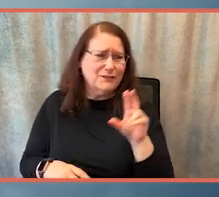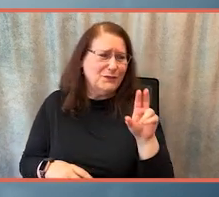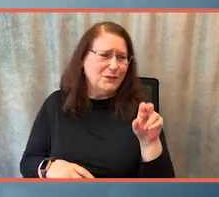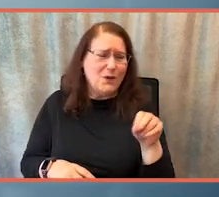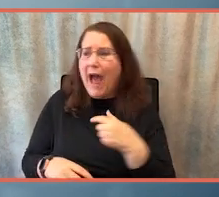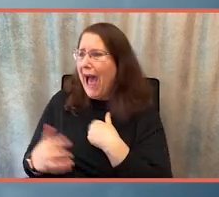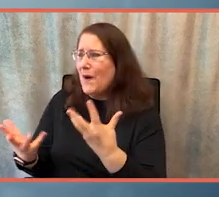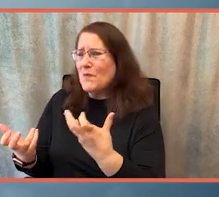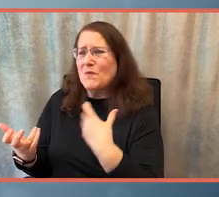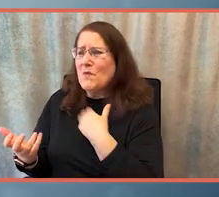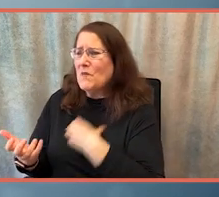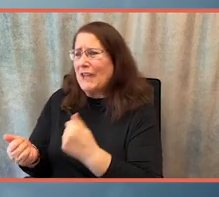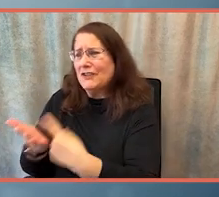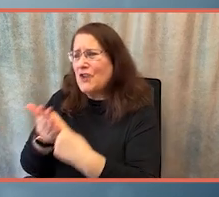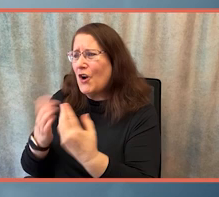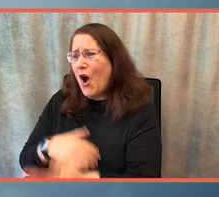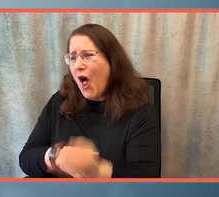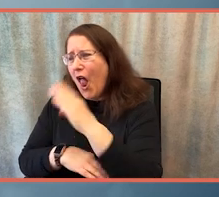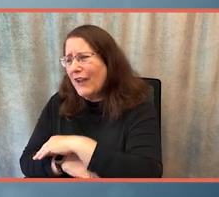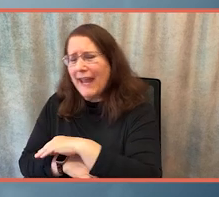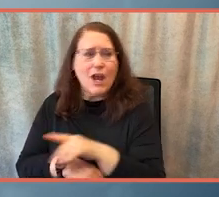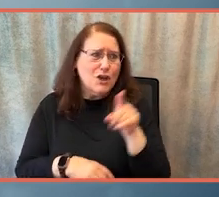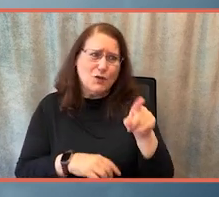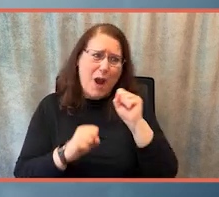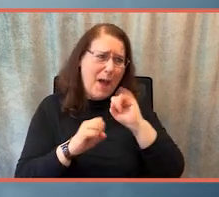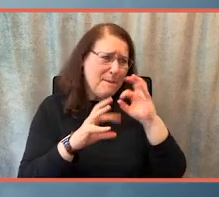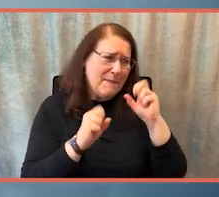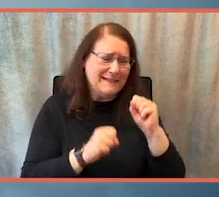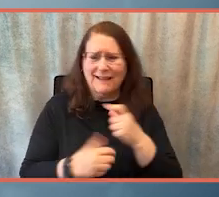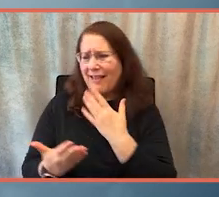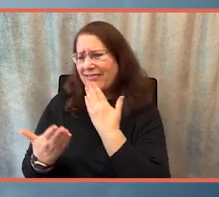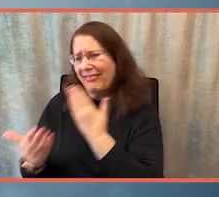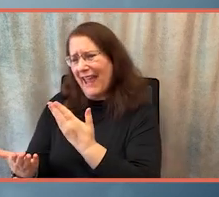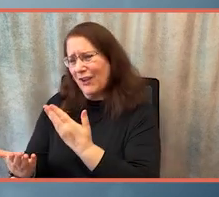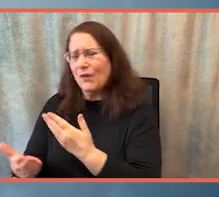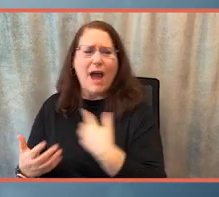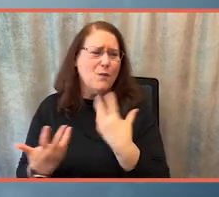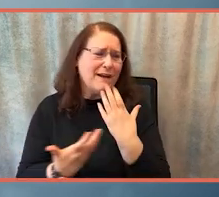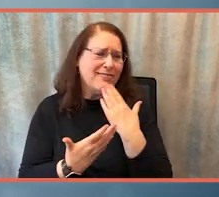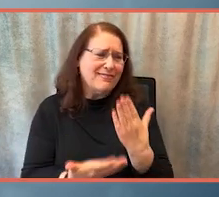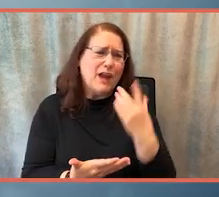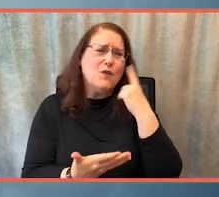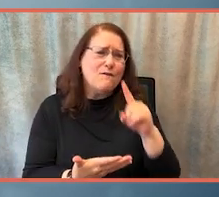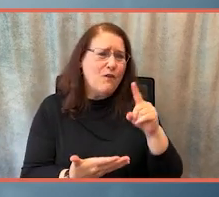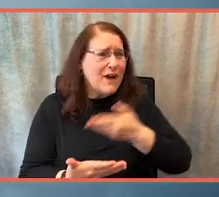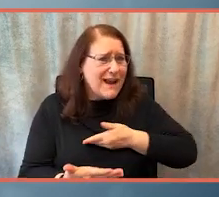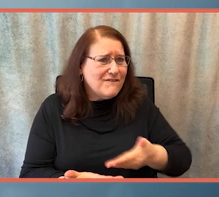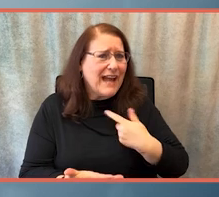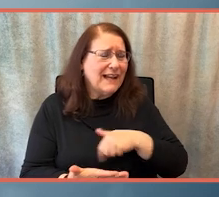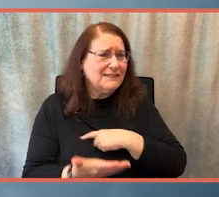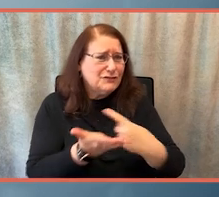amazing. Thank you. Well, I want to thank you, Jamie, for inviting us to have this conversation and for the courage